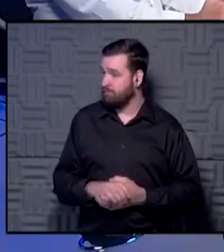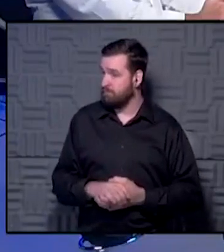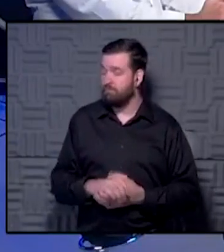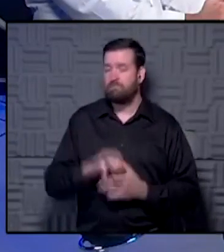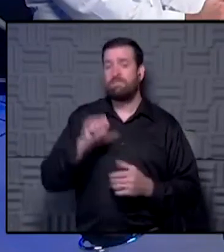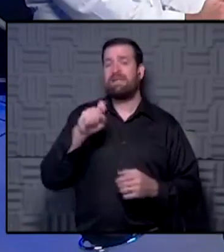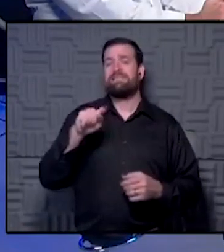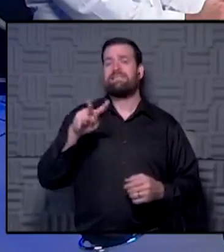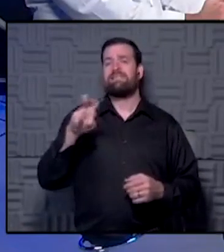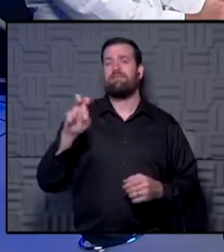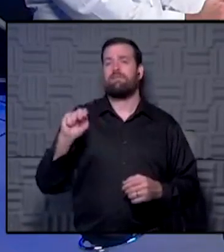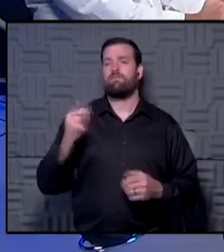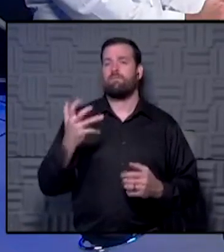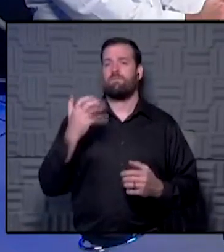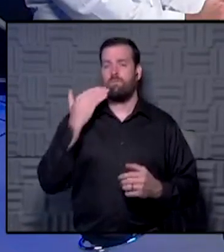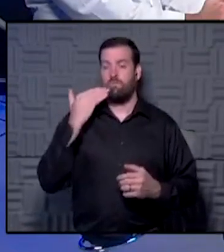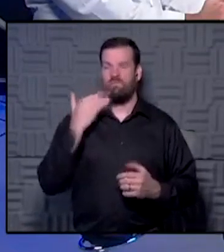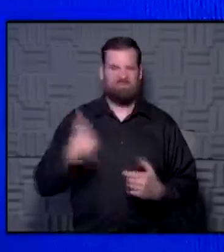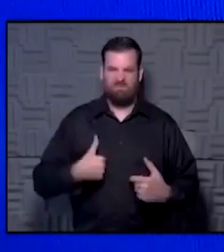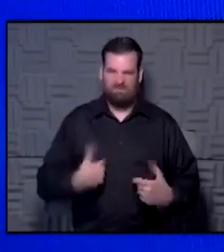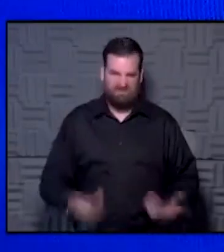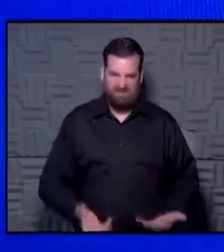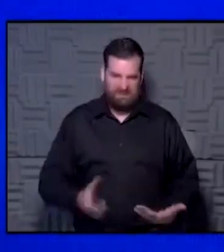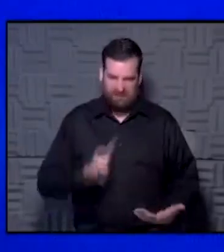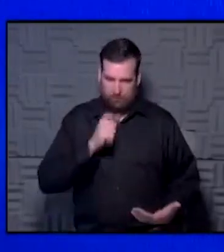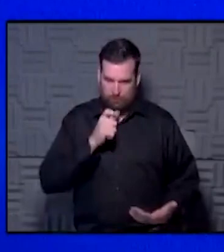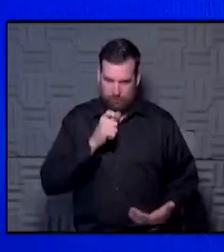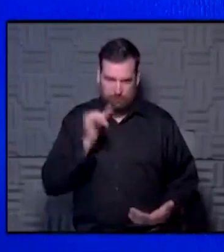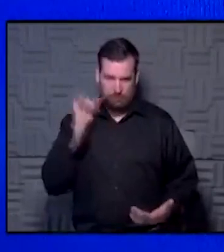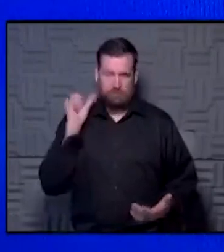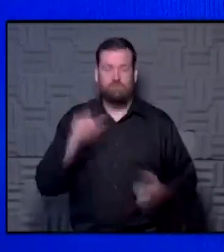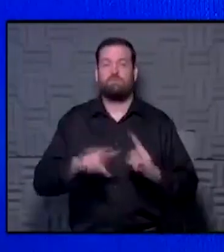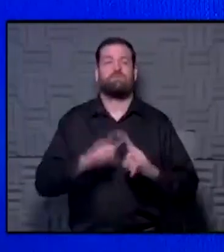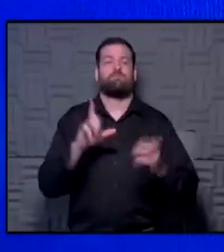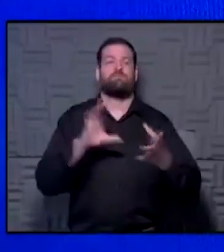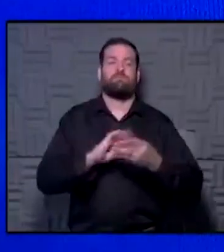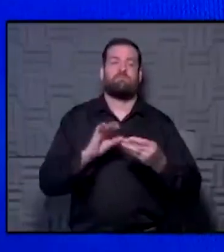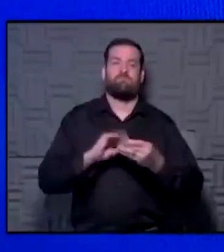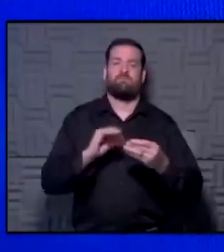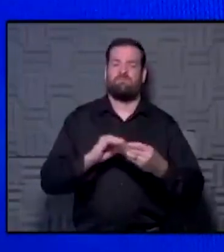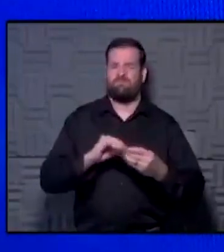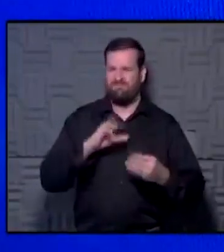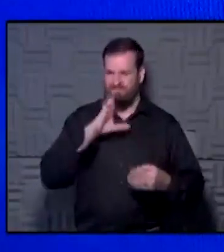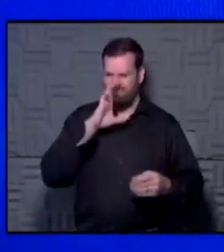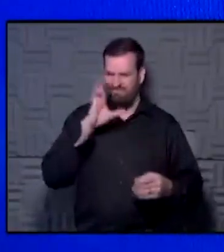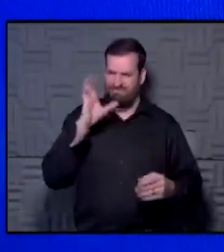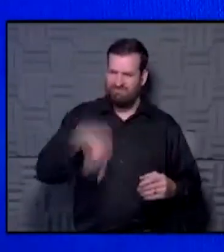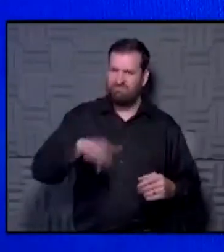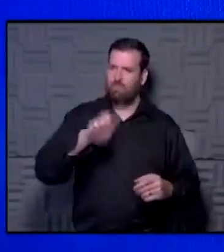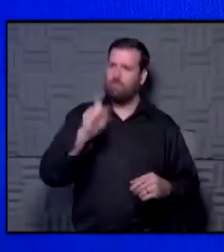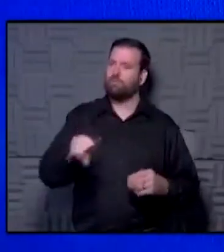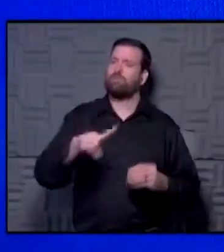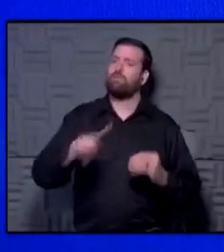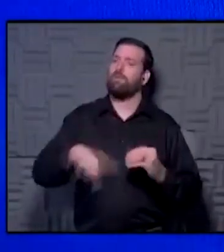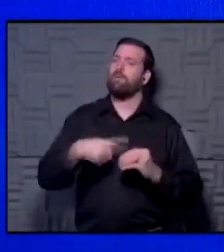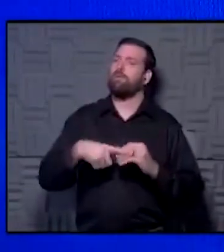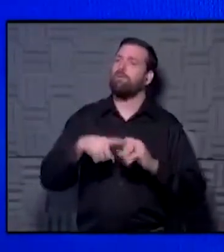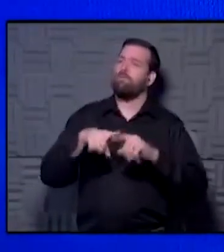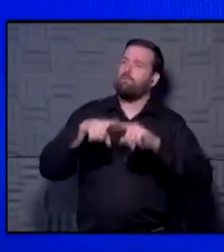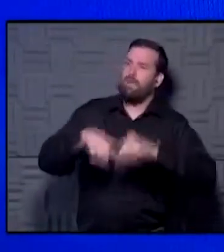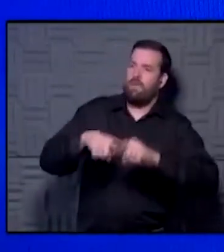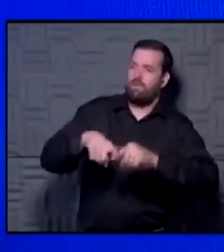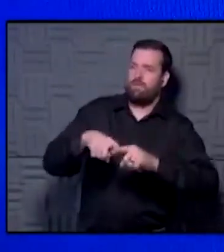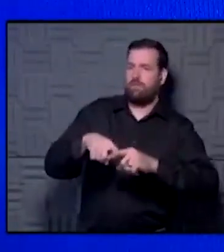Steven wants to know. I wasn't here yesterday, so I don't know. But he claims that there was a wonky question about the reliability of